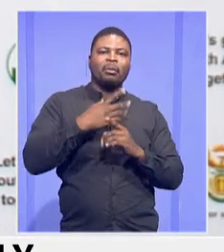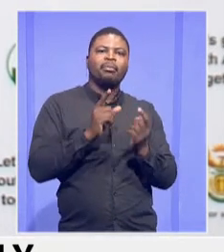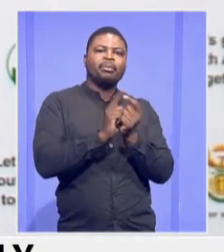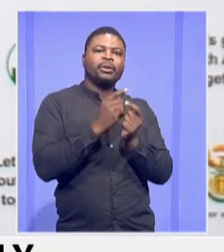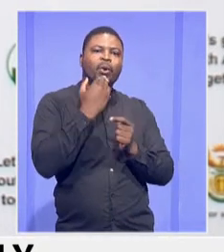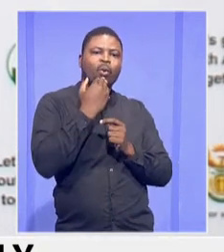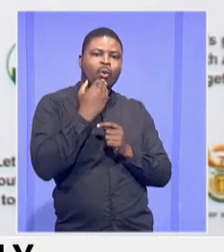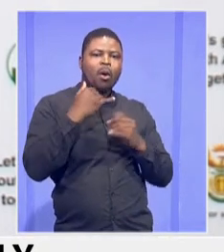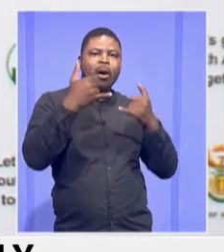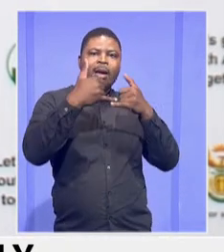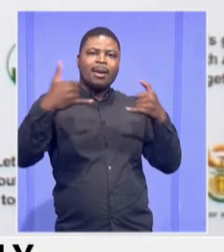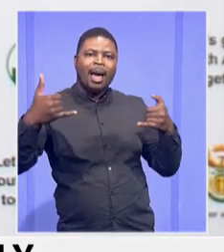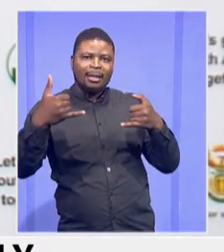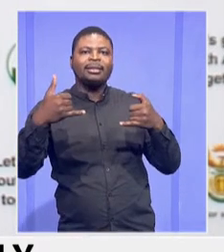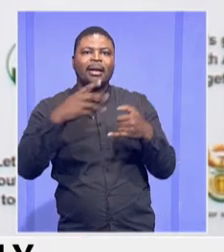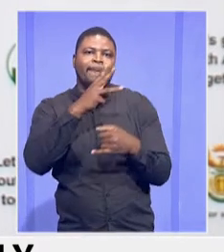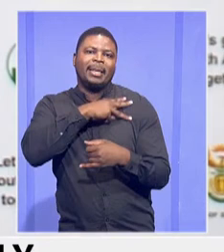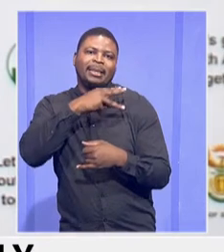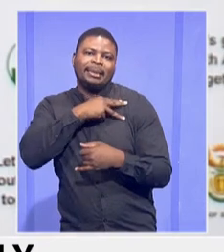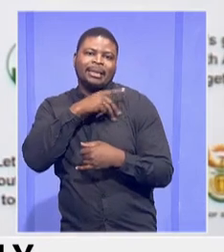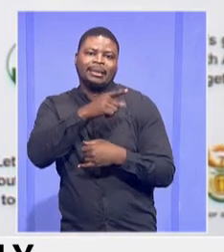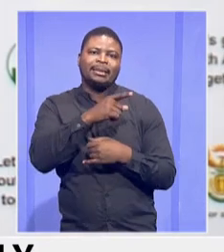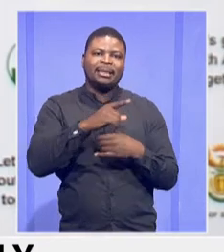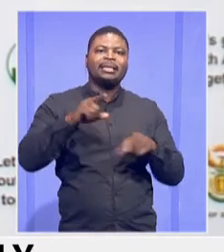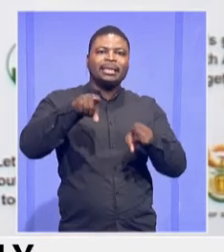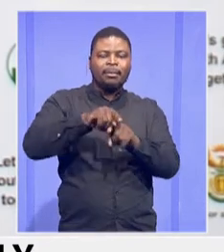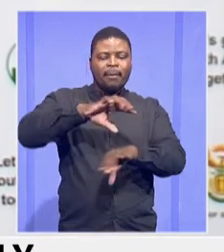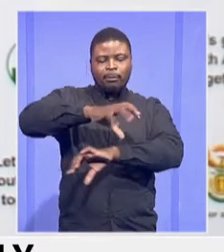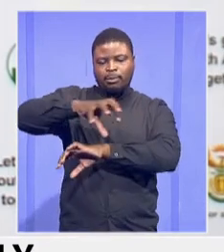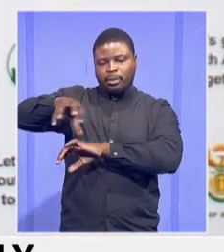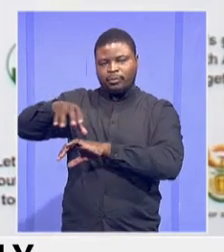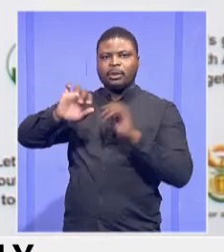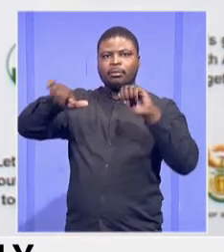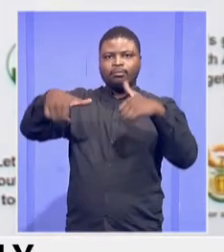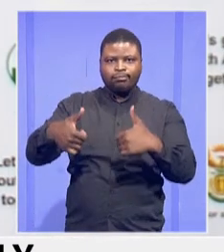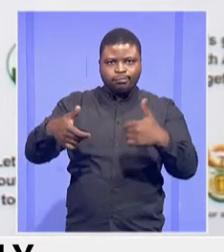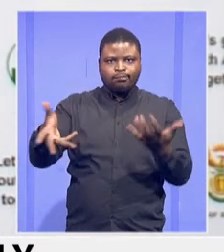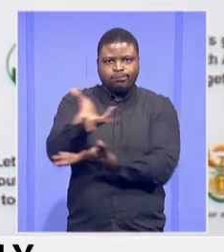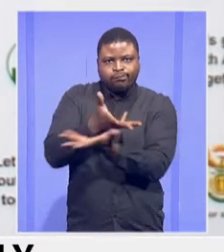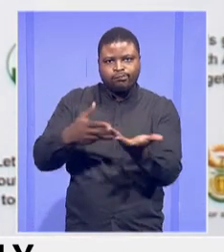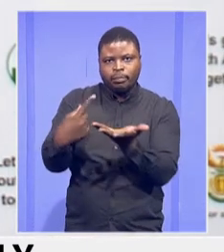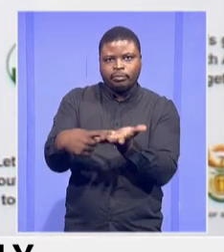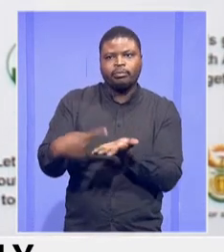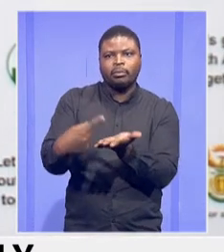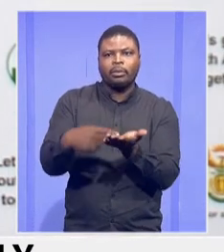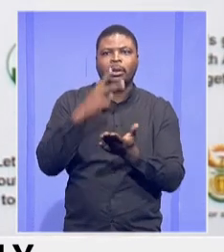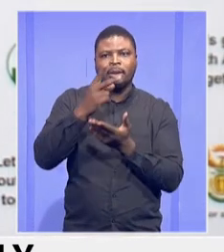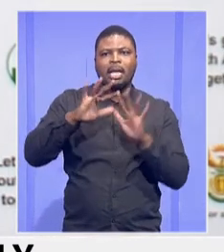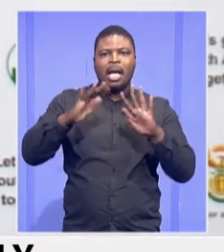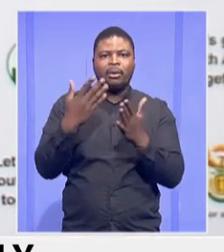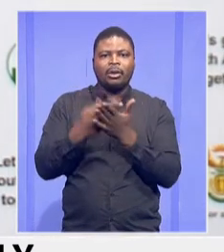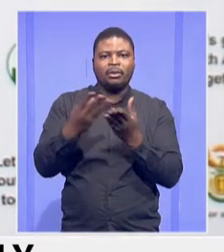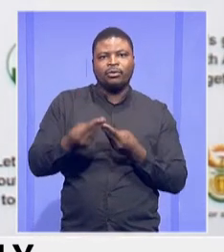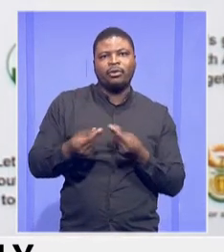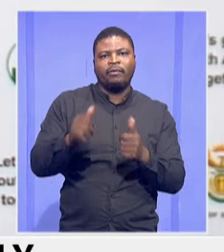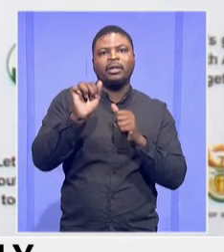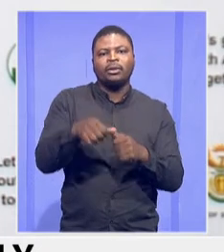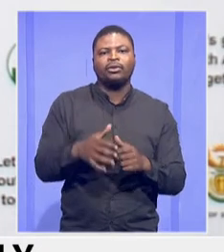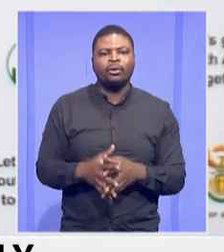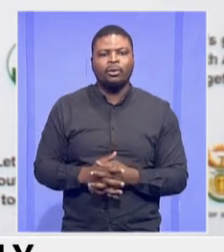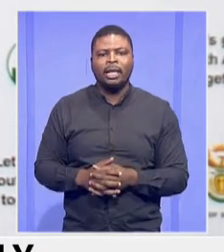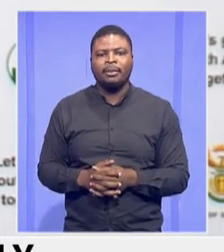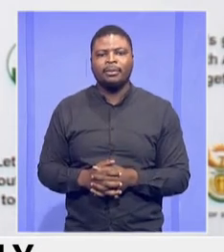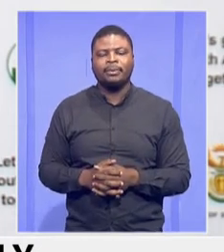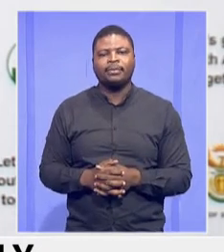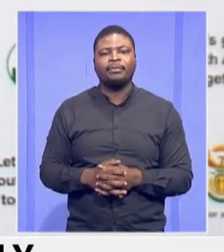we'll be meeting with provinces to crack this one out, Minister. We also receive contribution